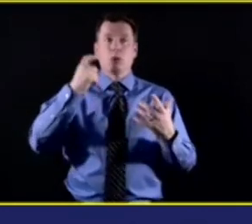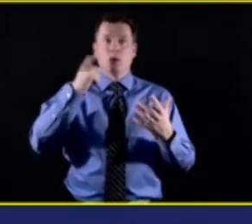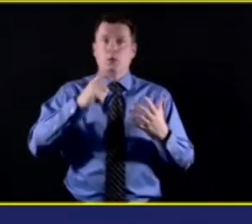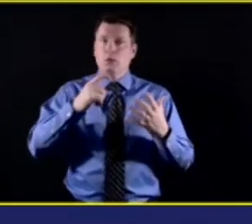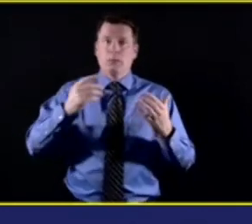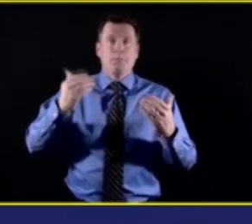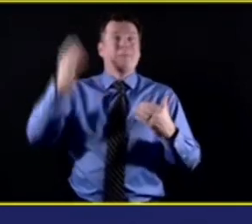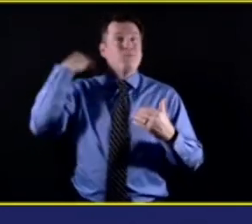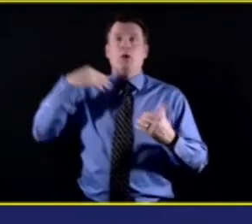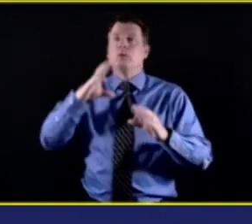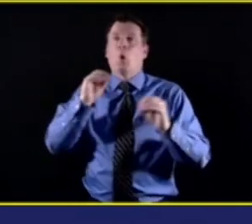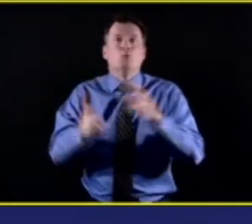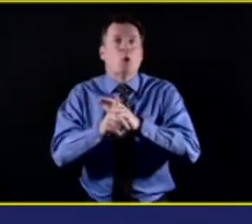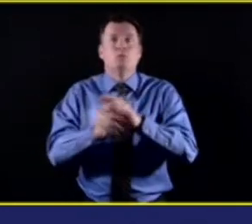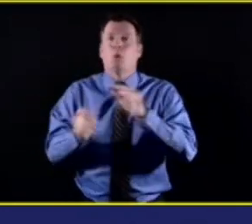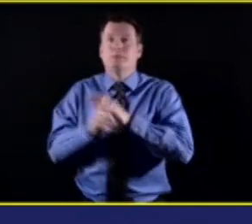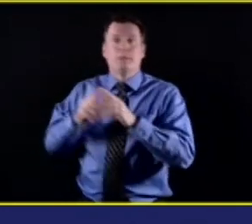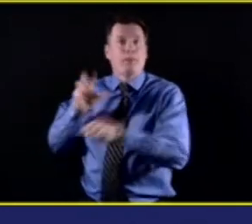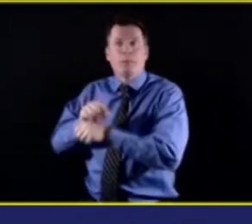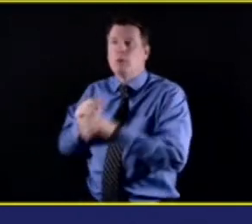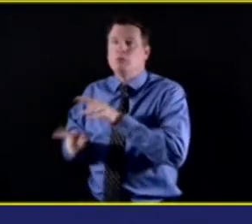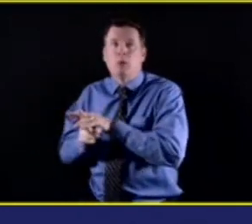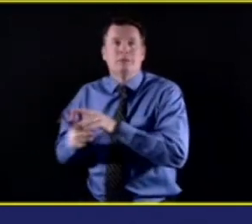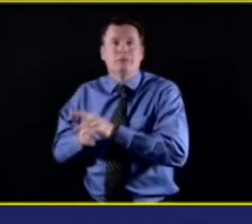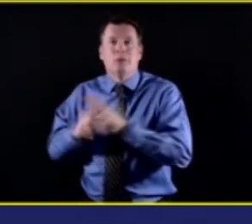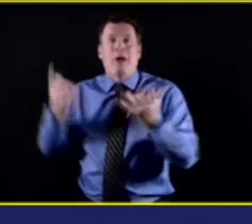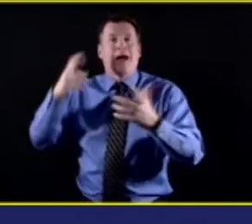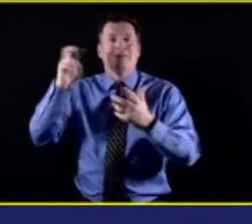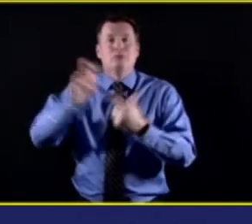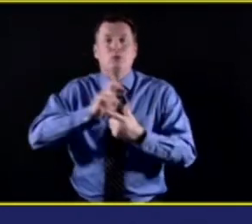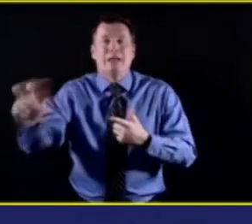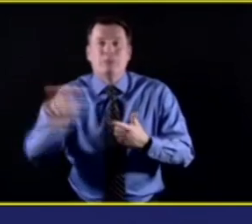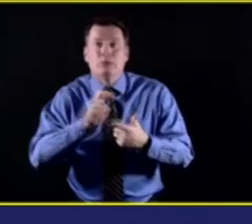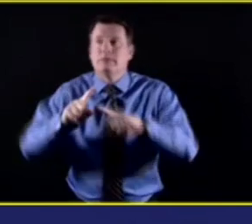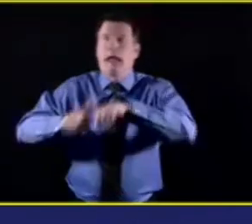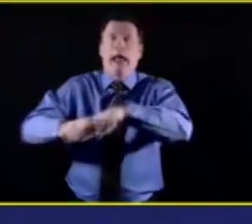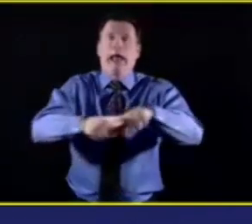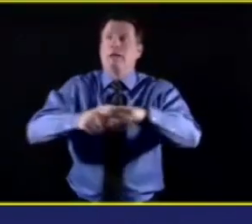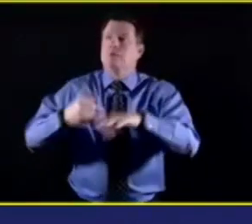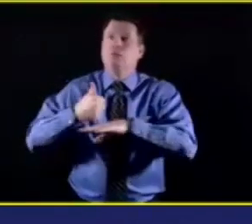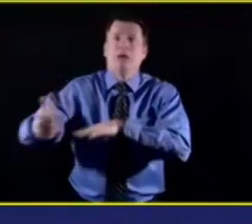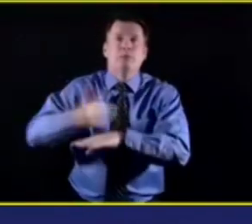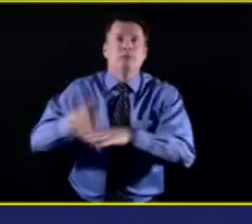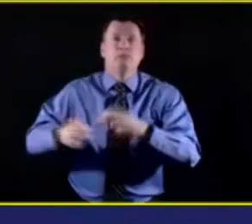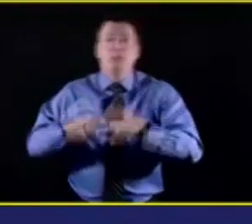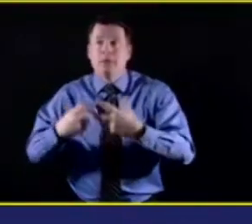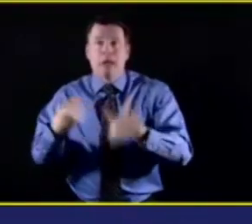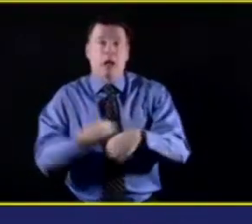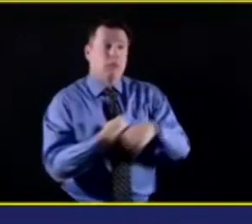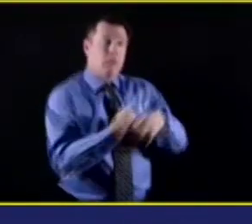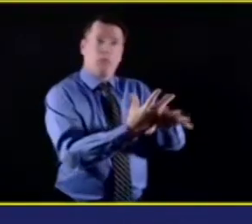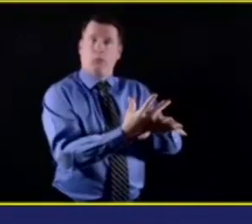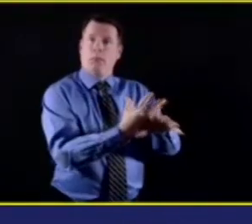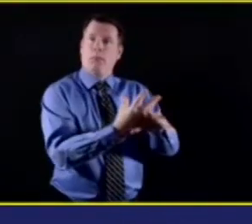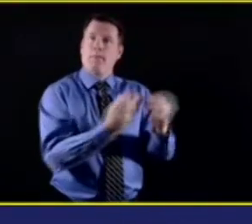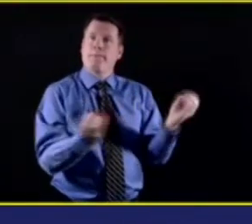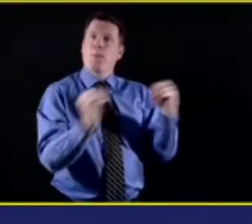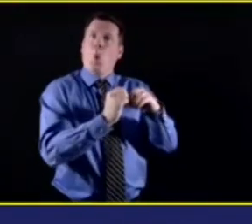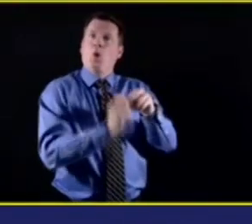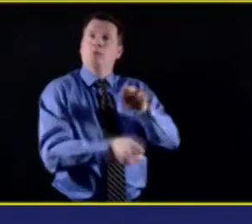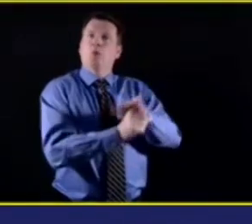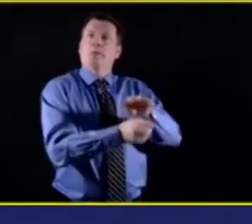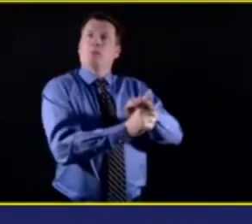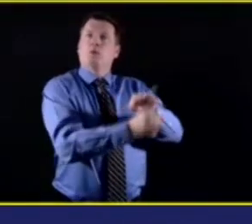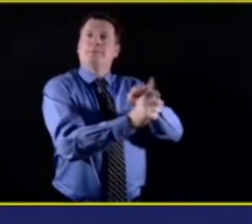transportation, getting to U of R. One thing that we're trying to pursue with our clinic is looking for